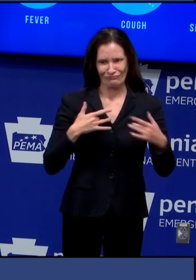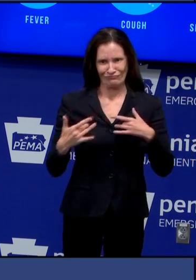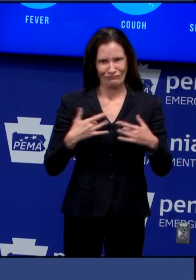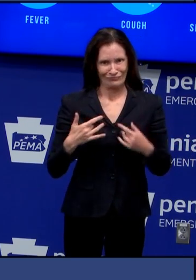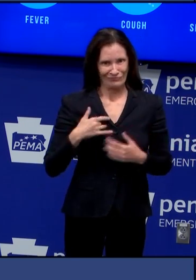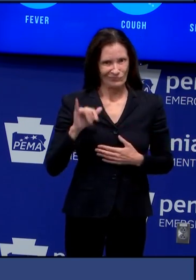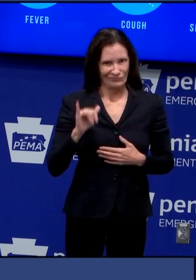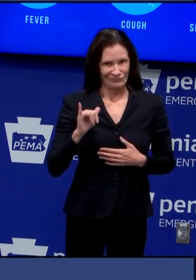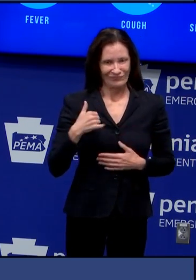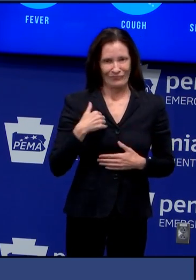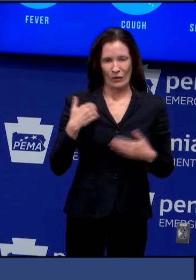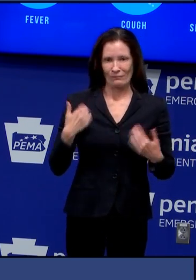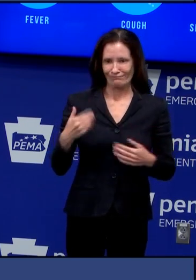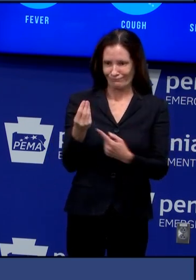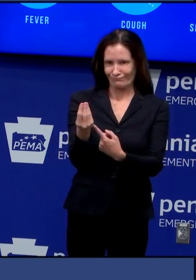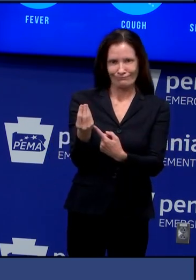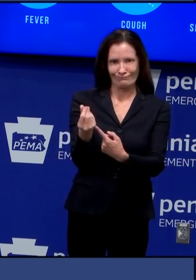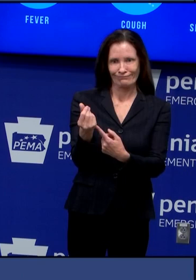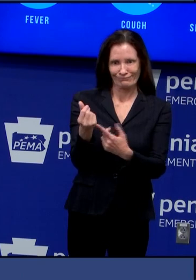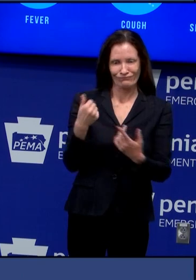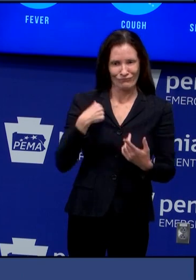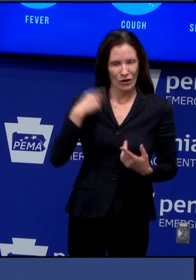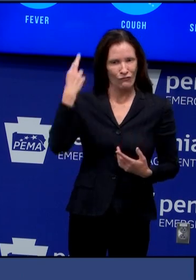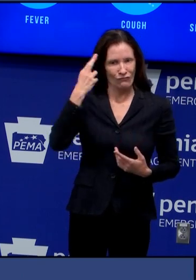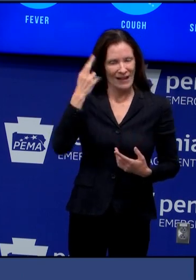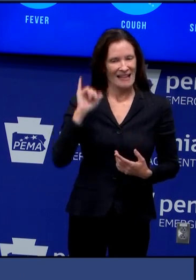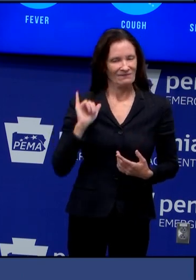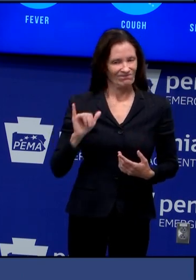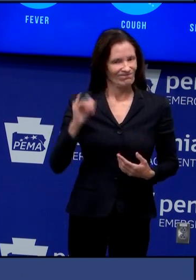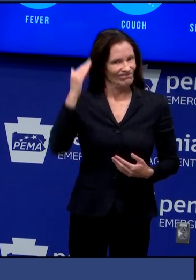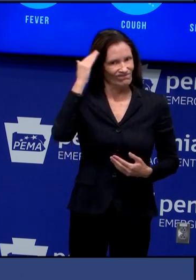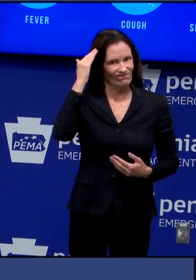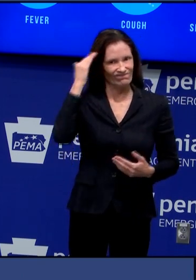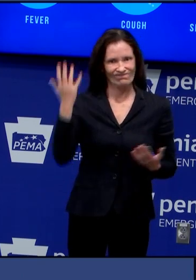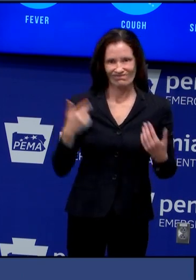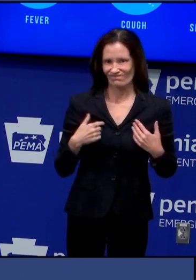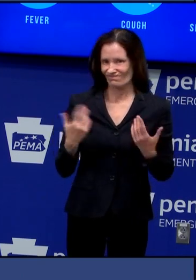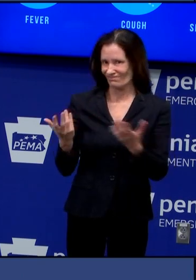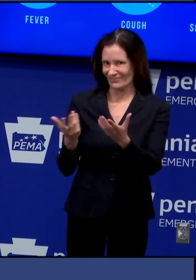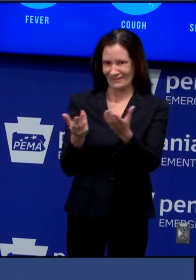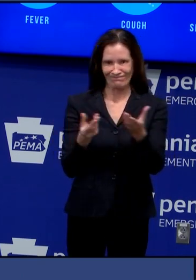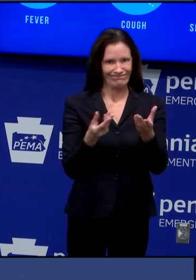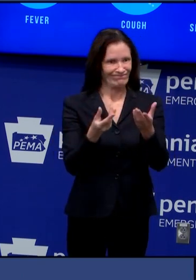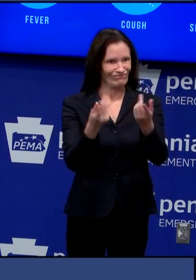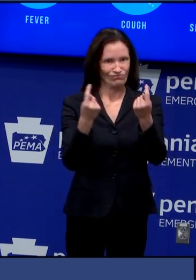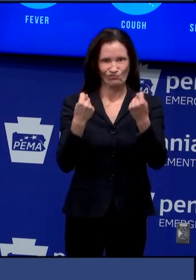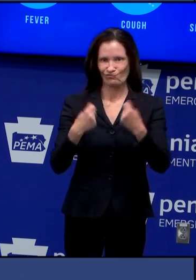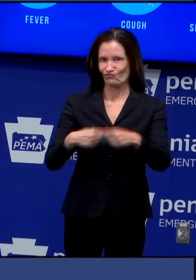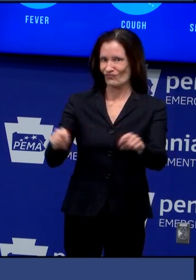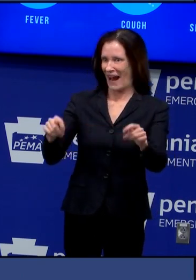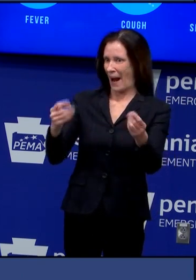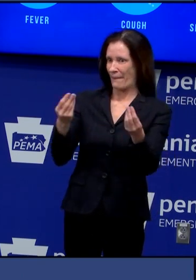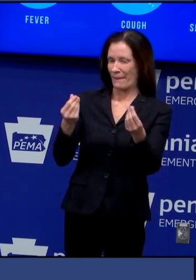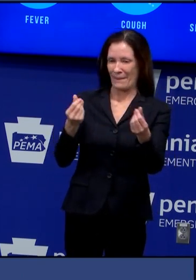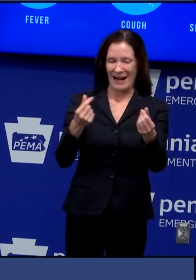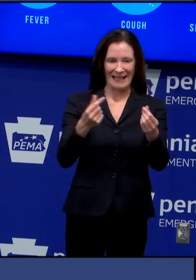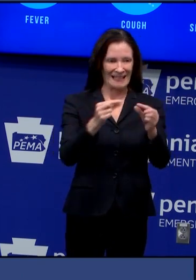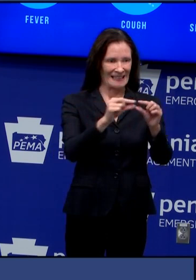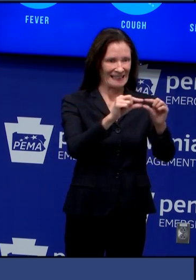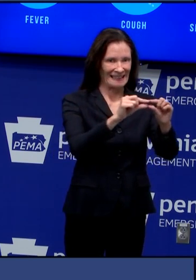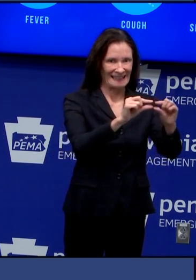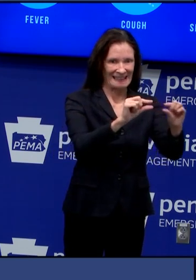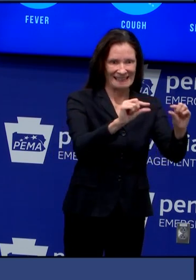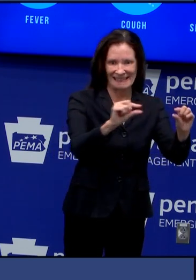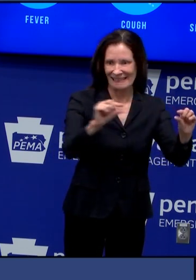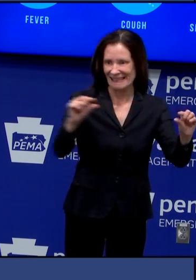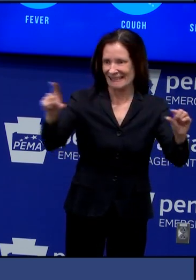some of the things what it's one of the reasons why we gave a substantial uh sub-grant of the federal dollars to the counties